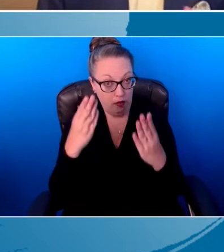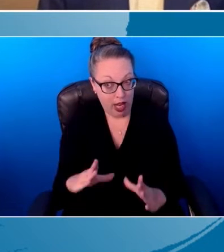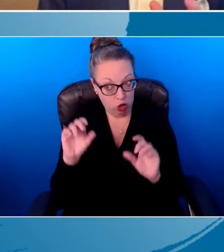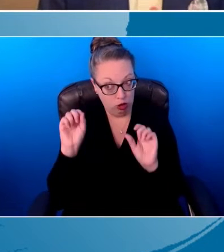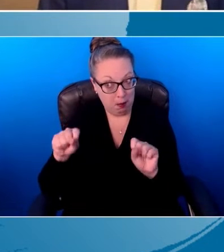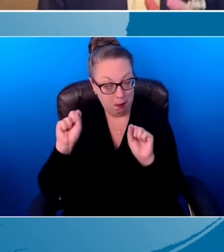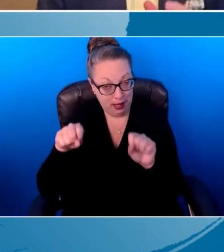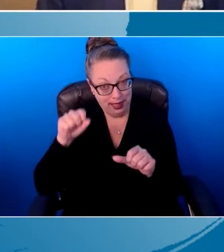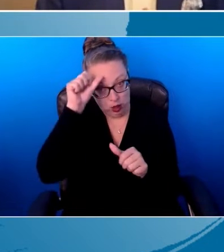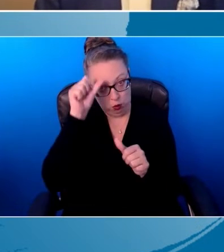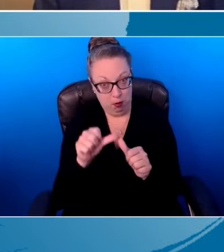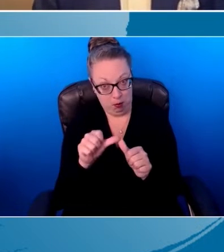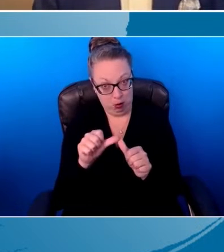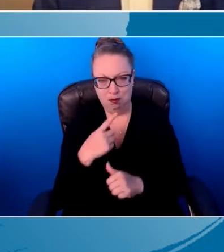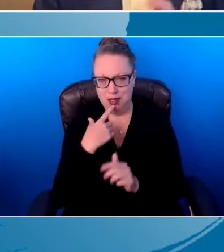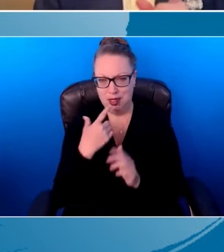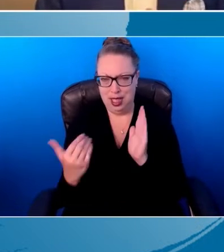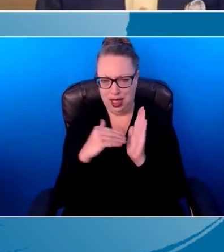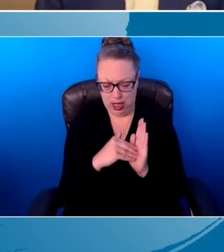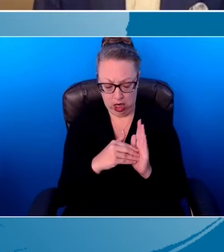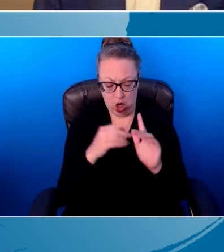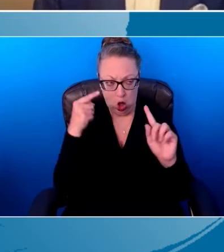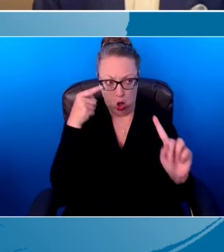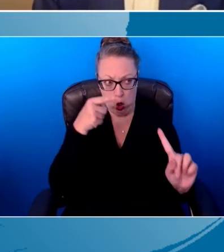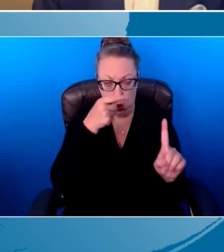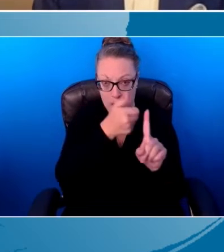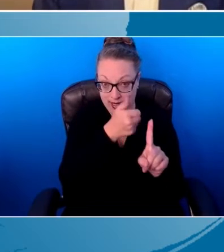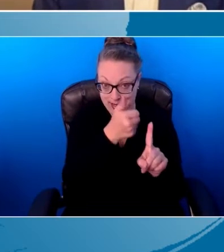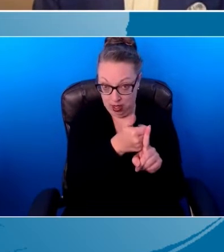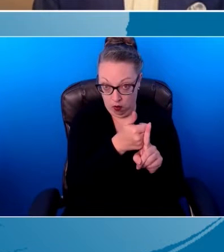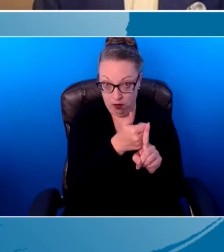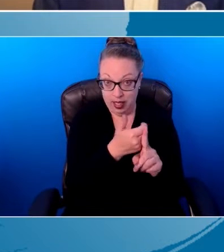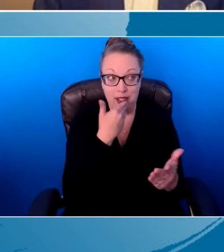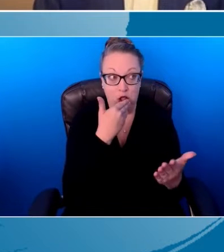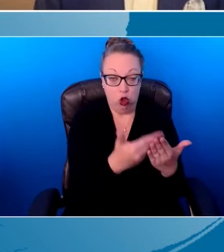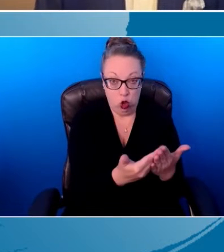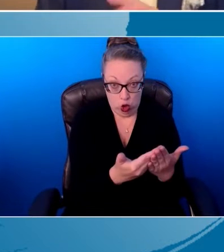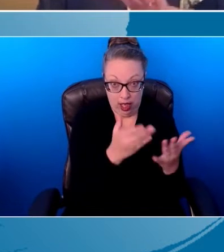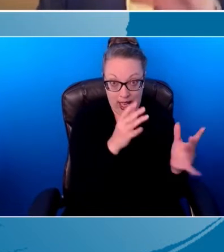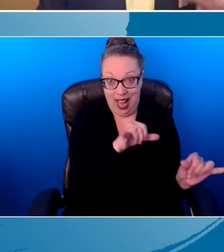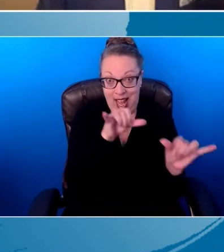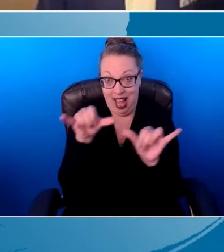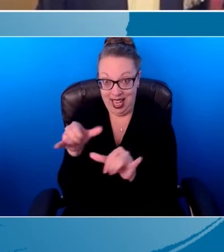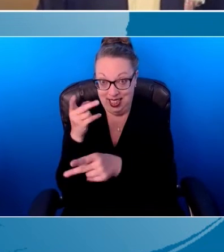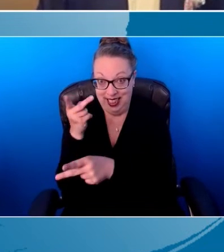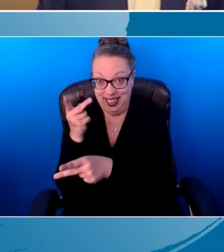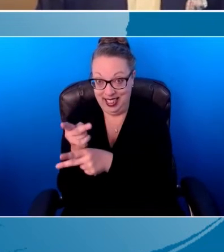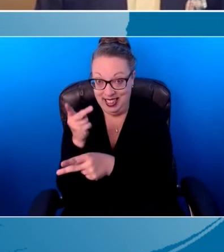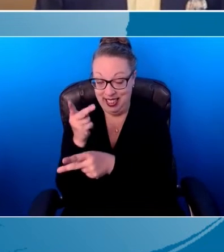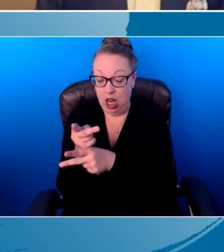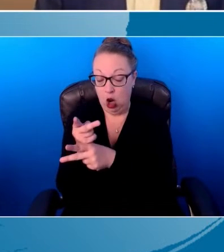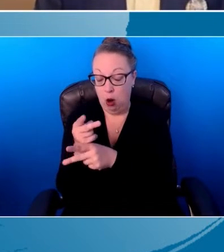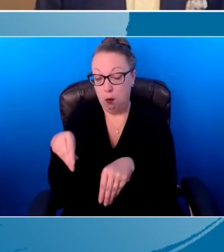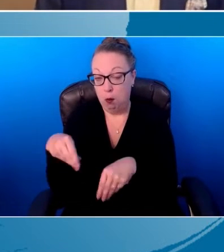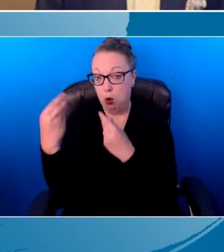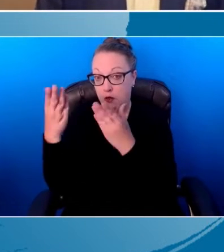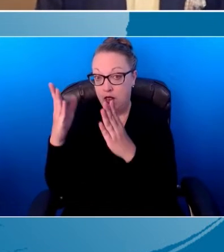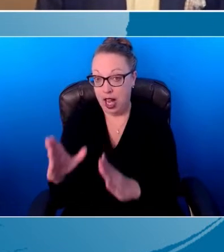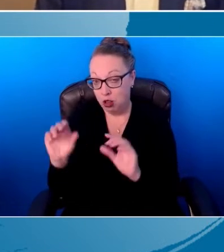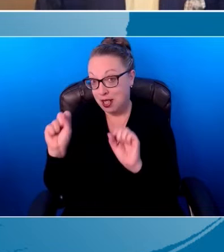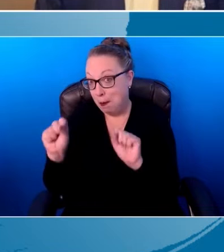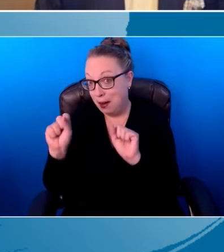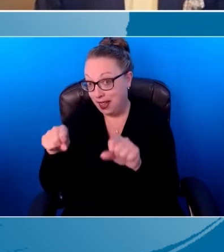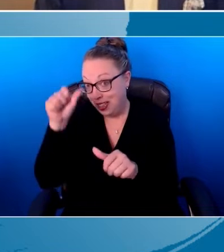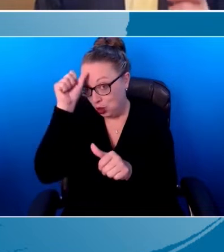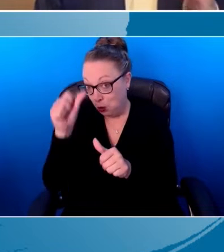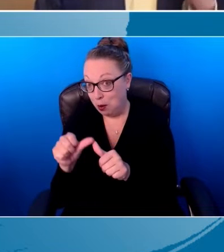A goal is only as good as the caregiver's ability to remember it. And so lots and lots of goals can be too much